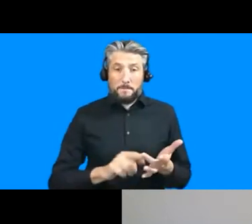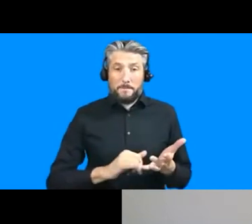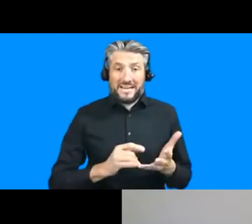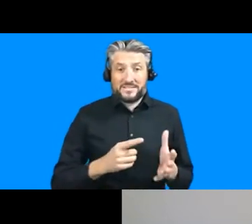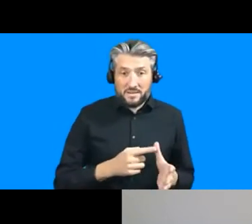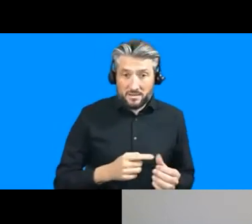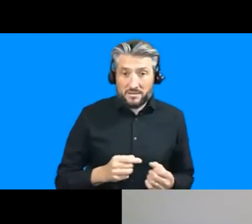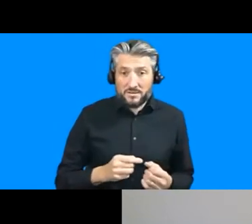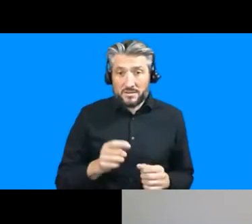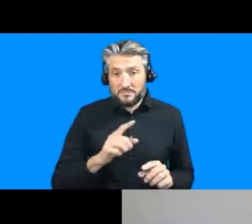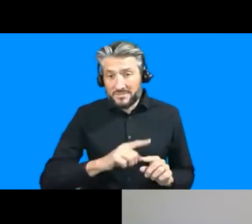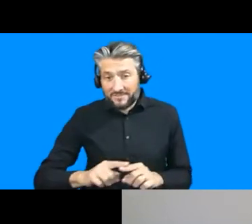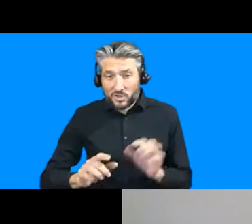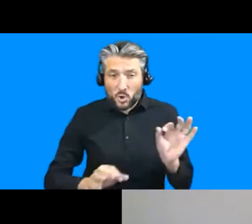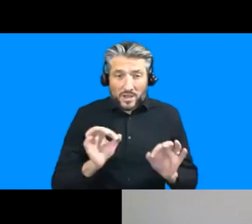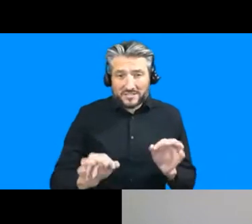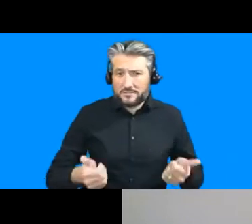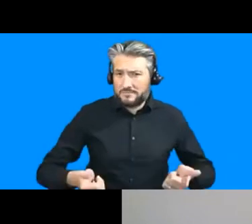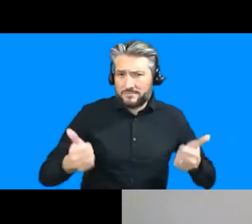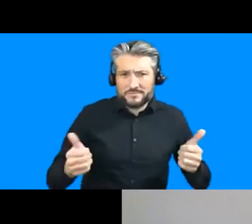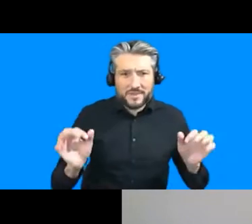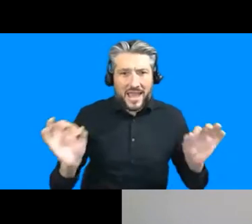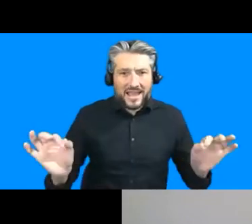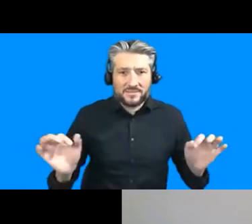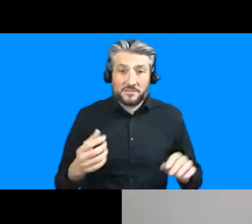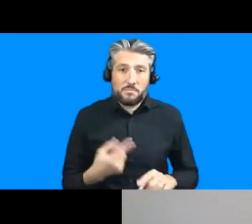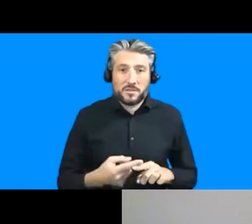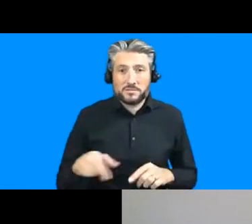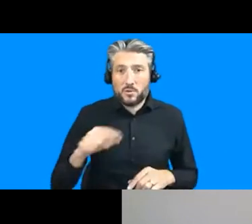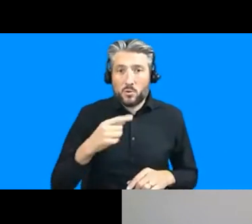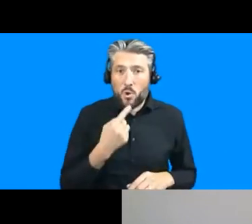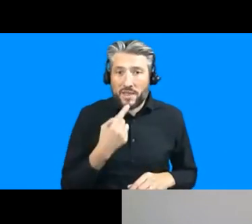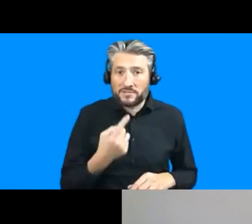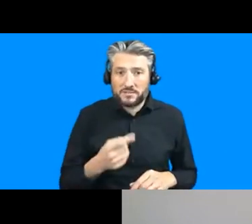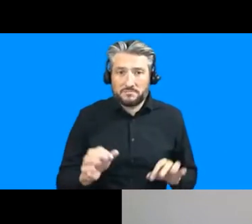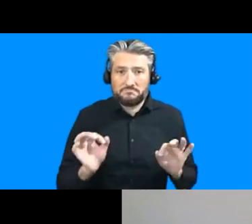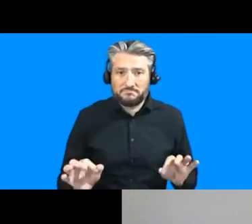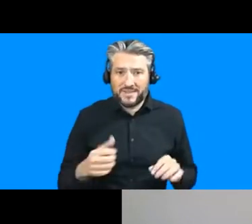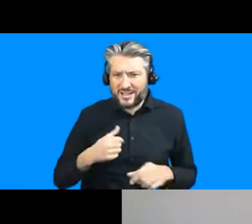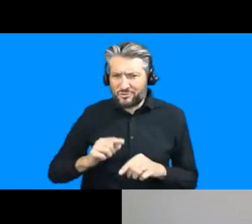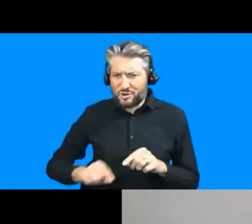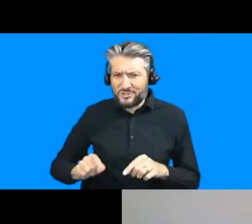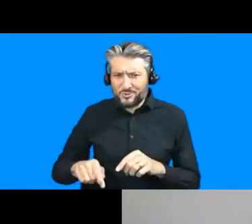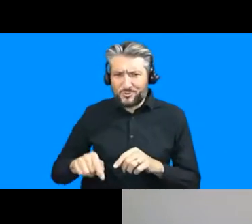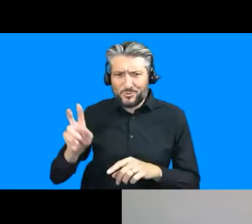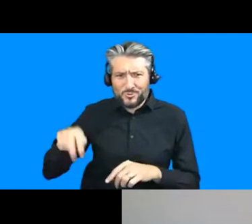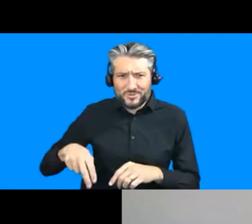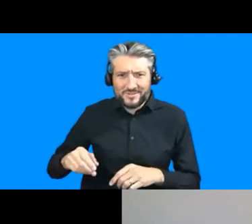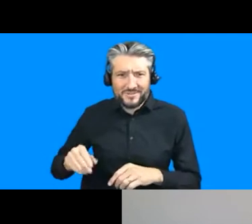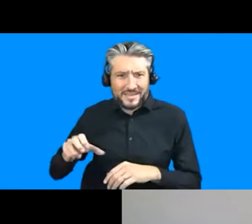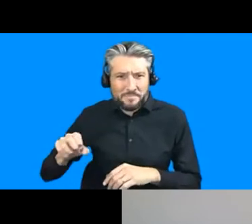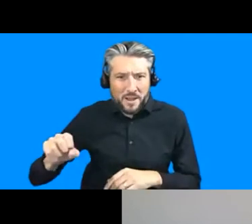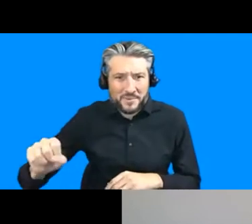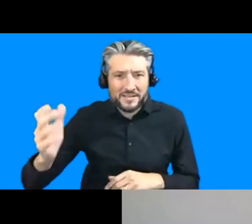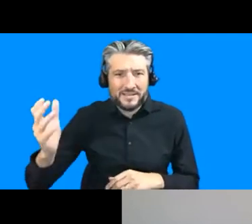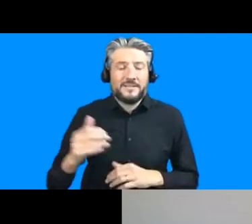questions and comments and i've been trying to keep up with them i just on that uh on that question that you've just raised melissa i